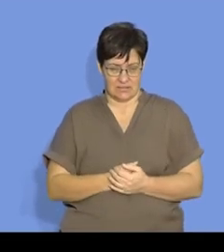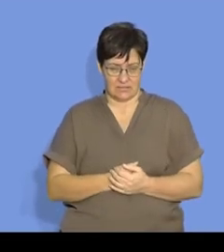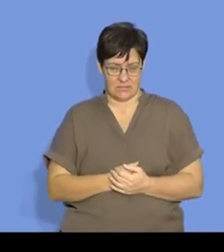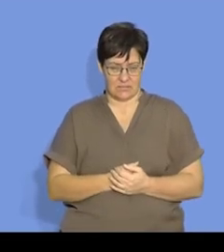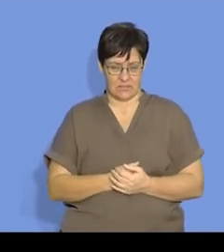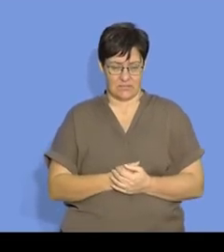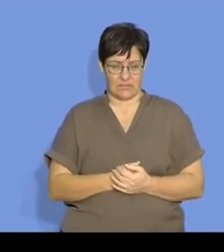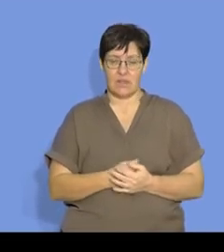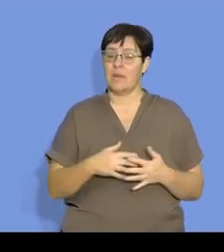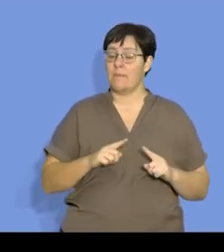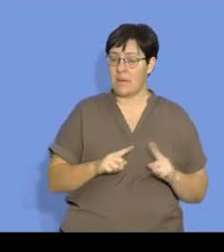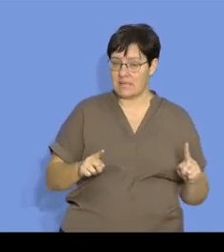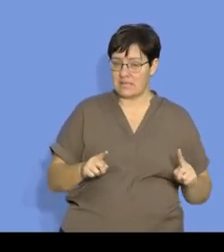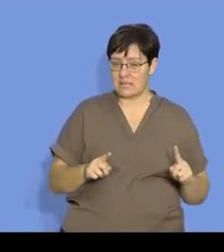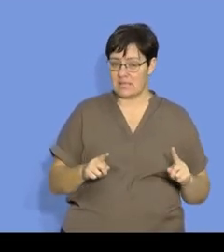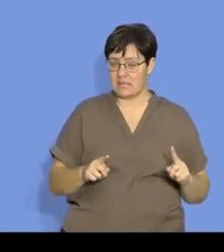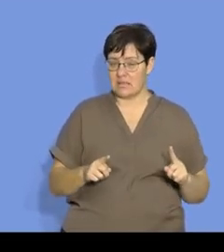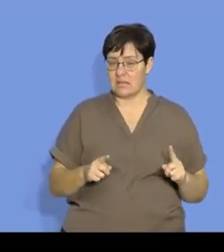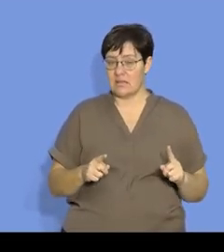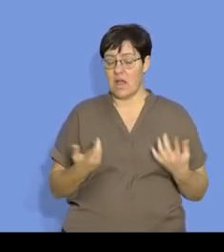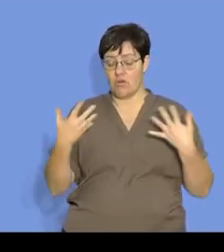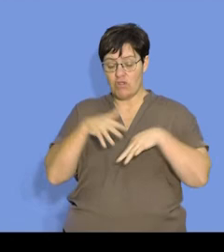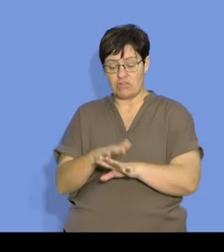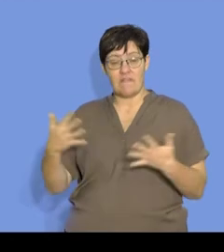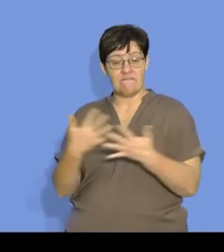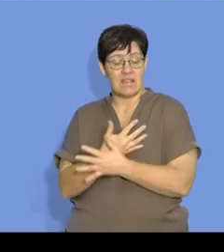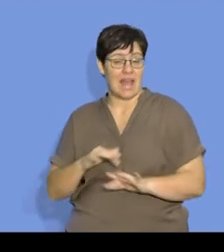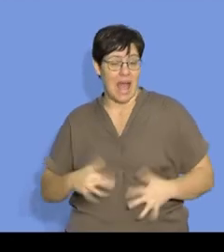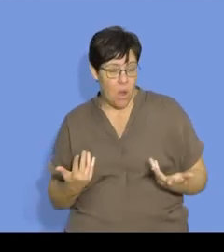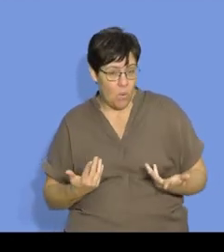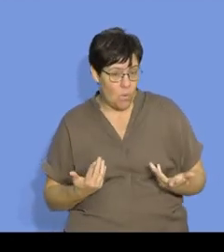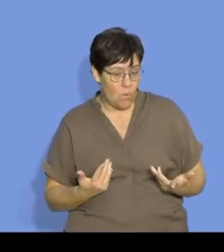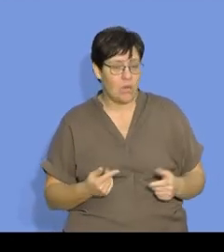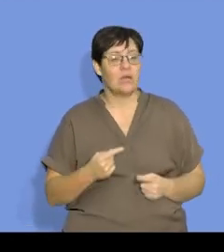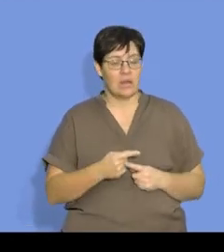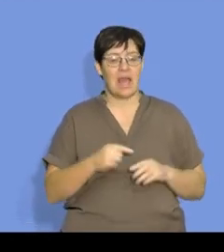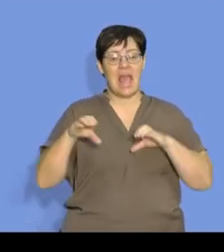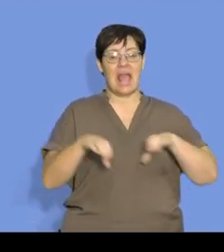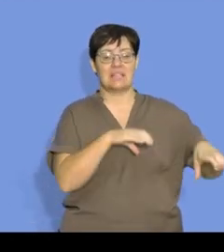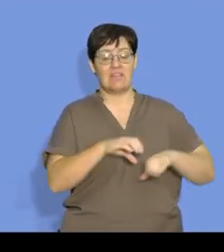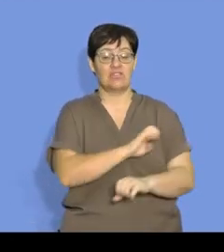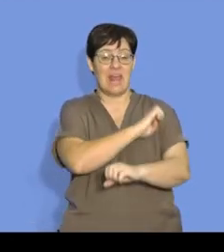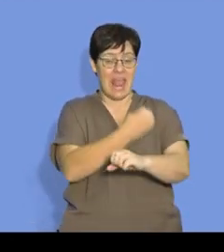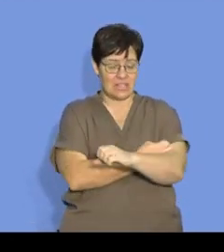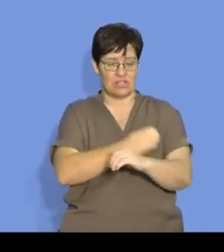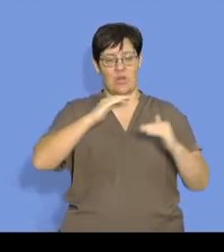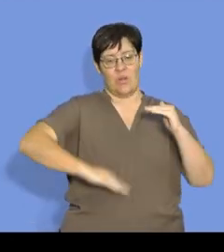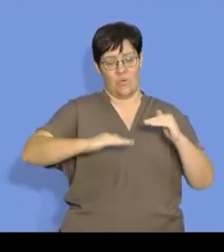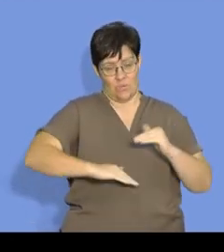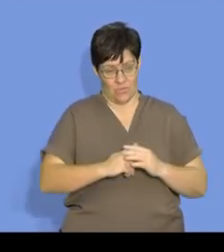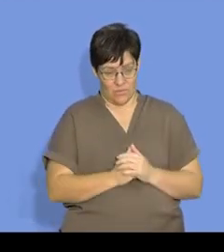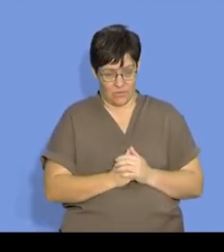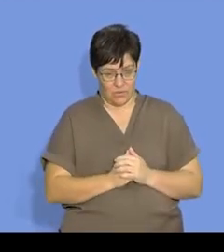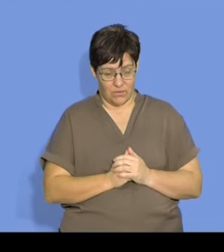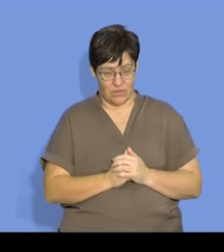the reaction faster, but it makes the reaction faster by lowering the activation energy.